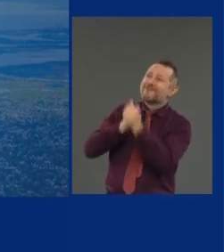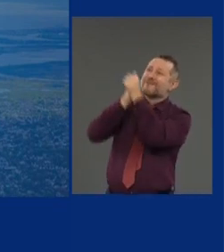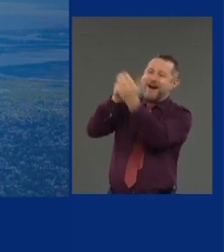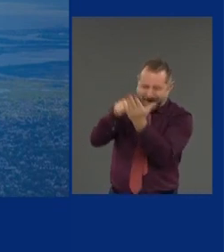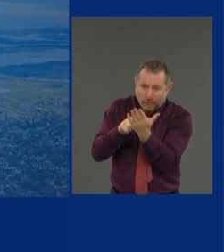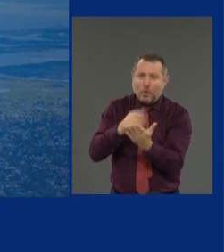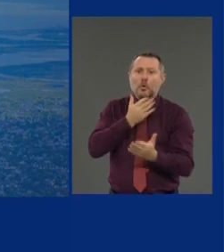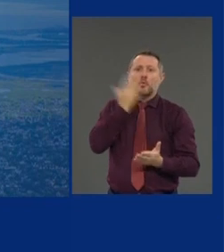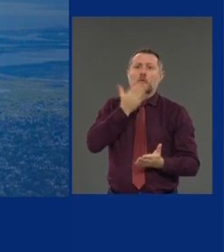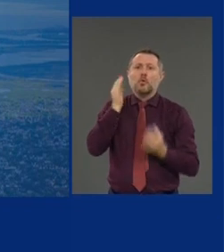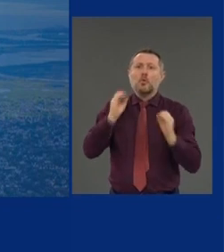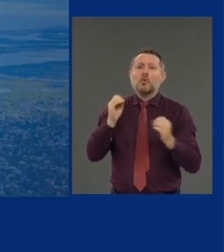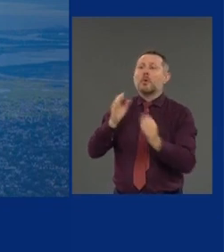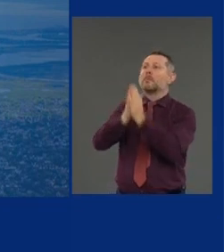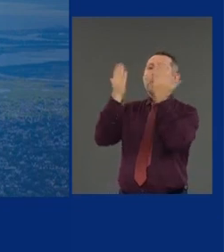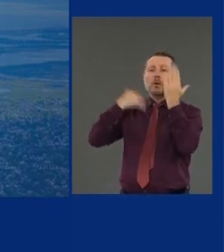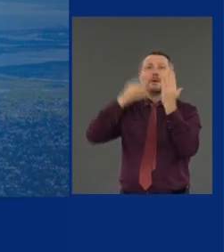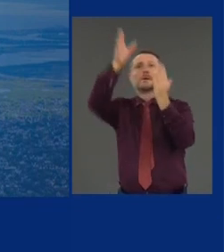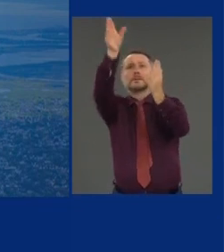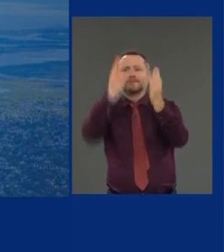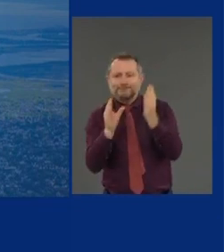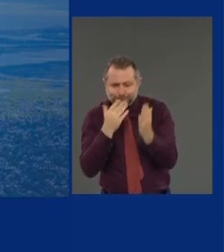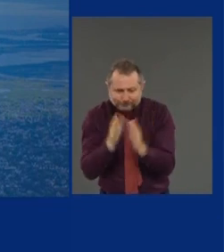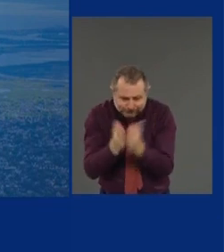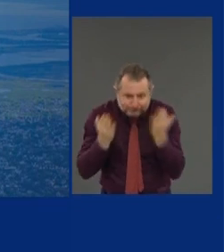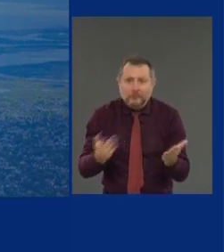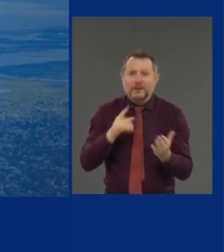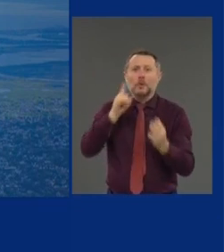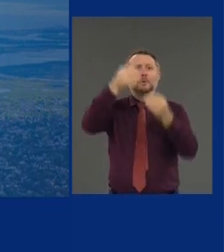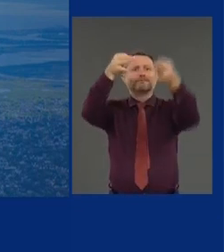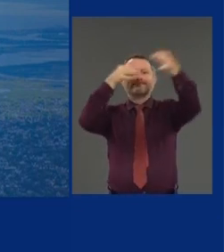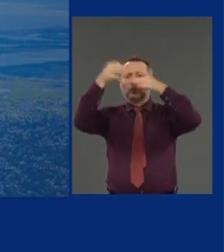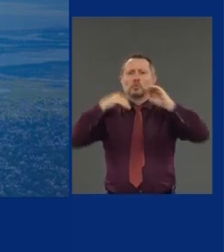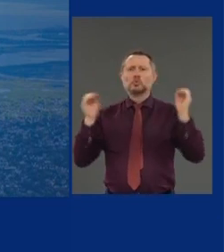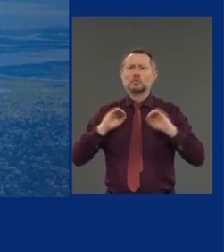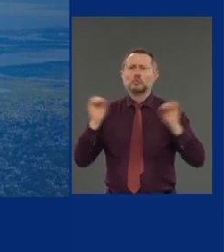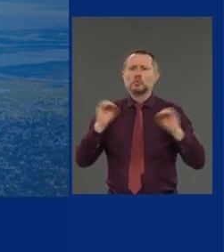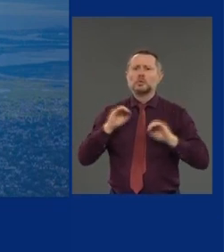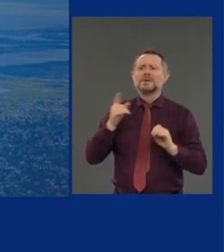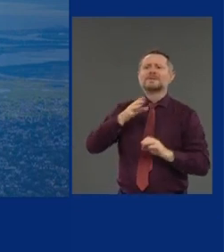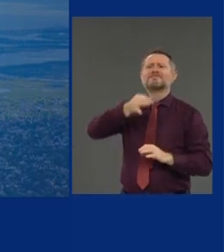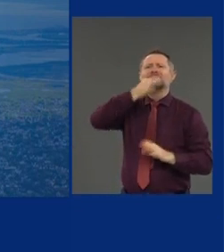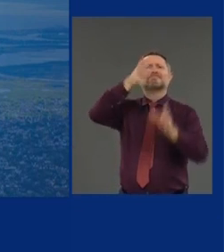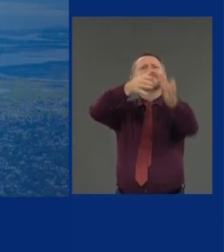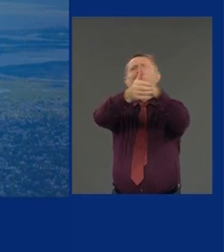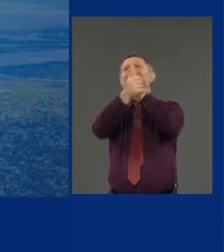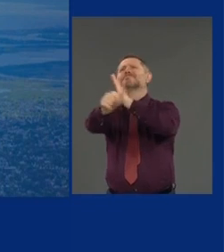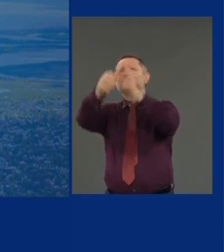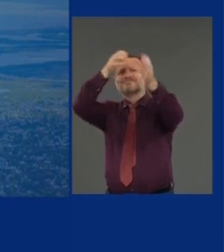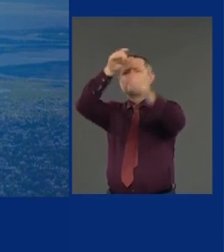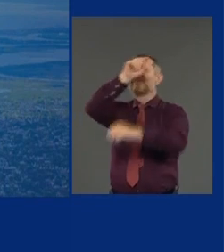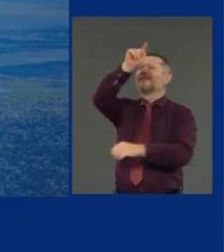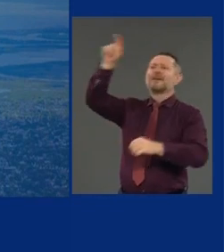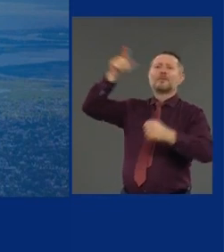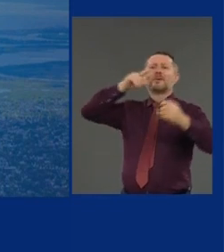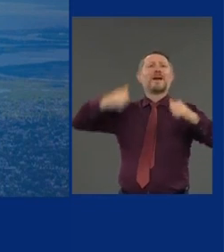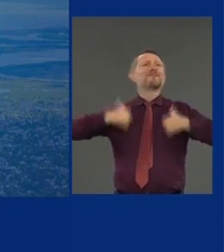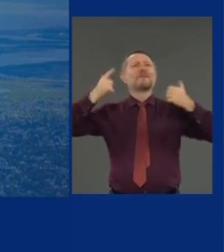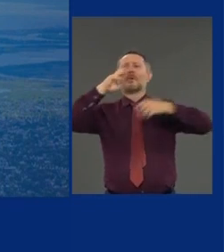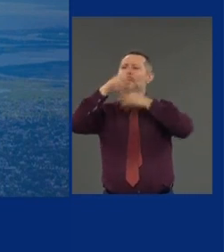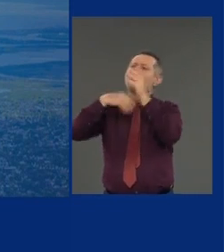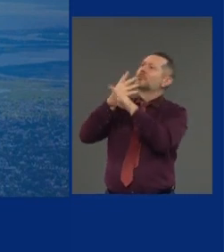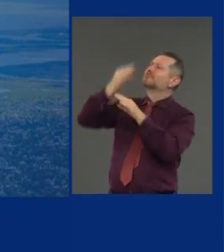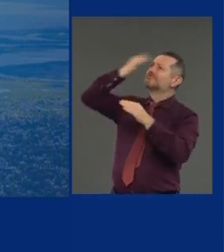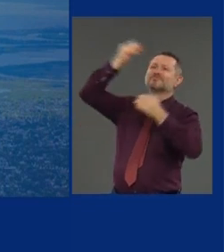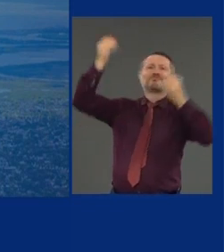globe who can say, yes, I know how this should be done. And I speak to all of